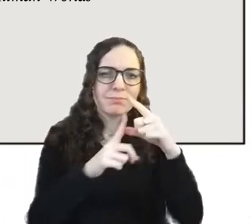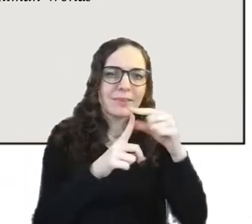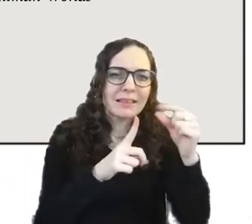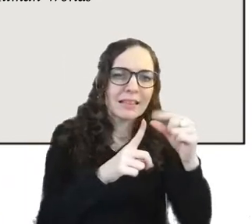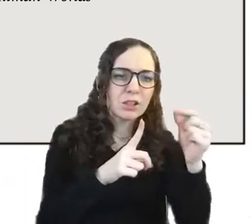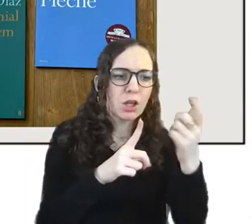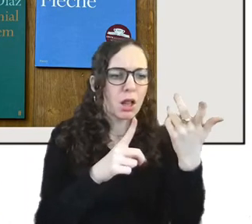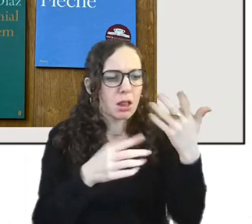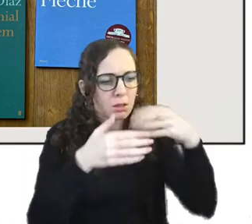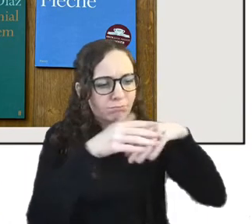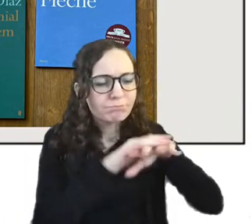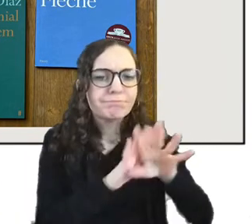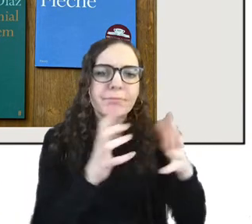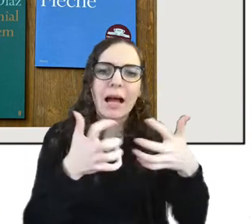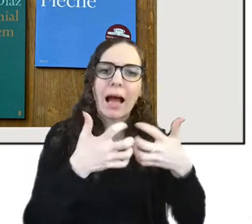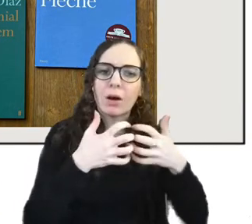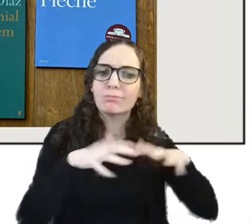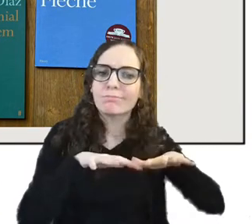ones